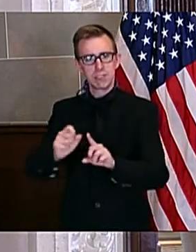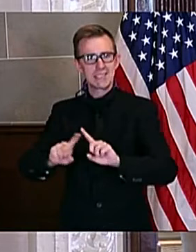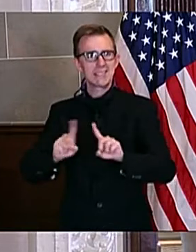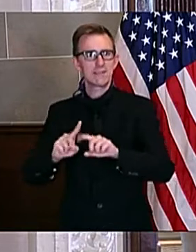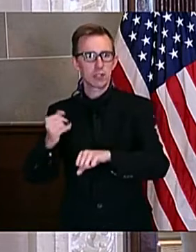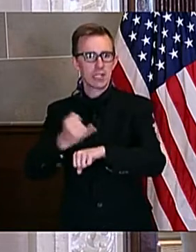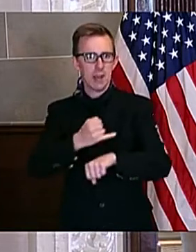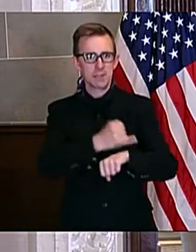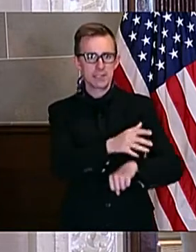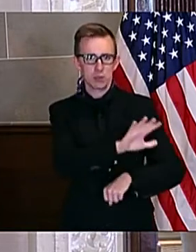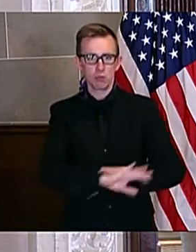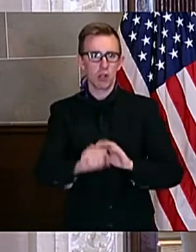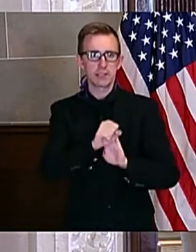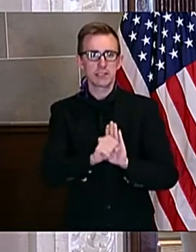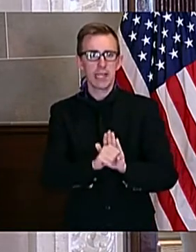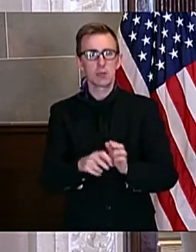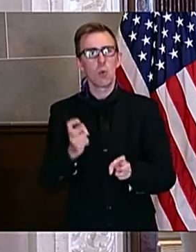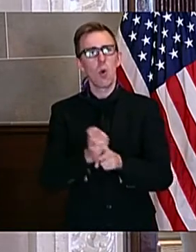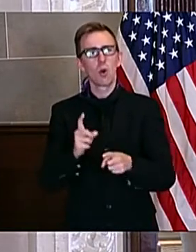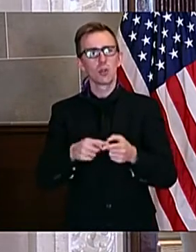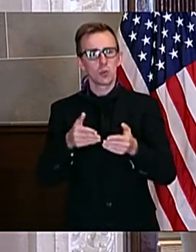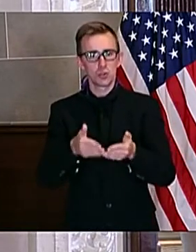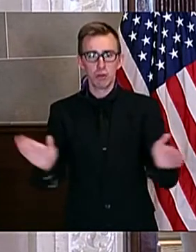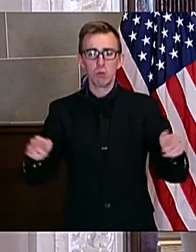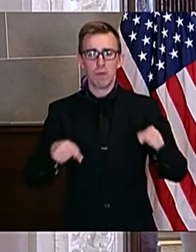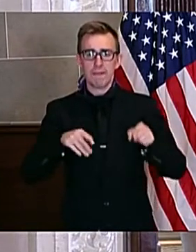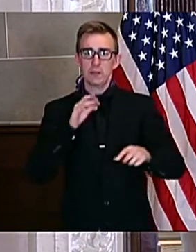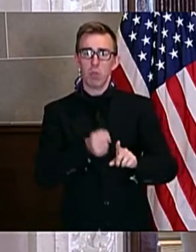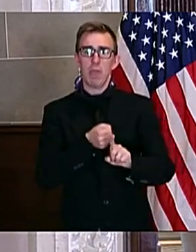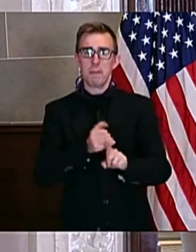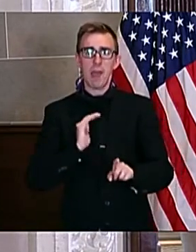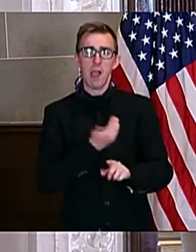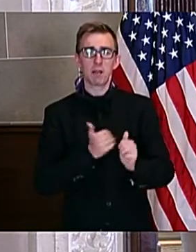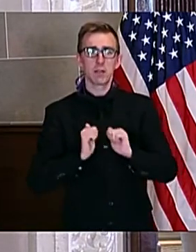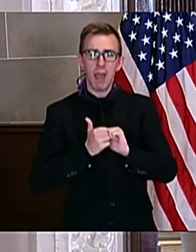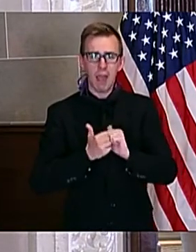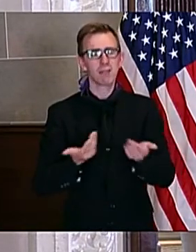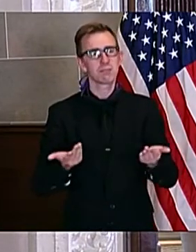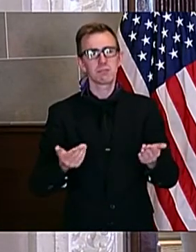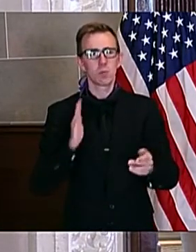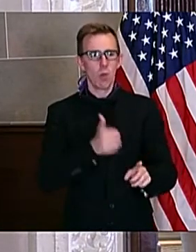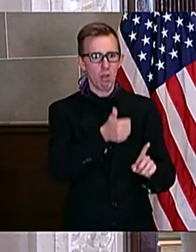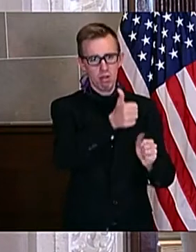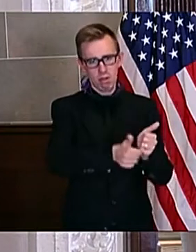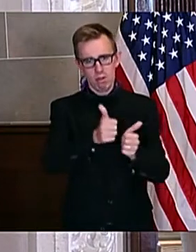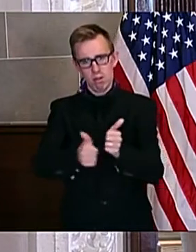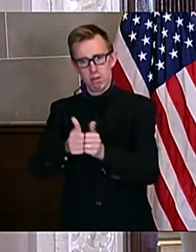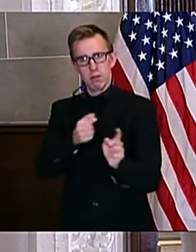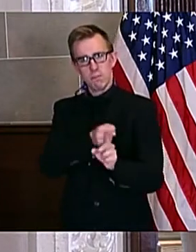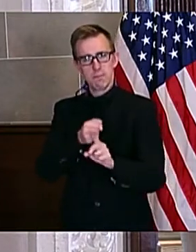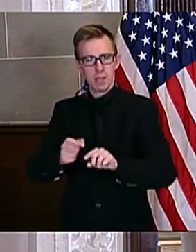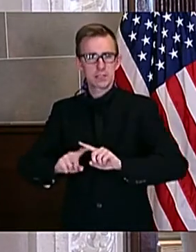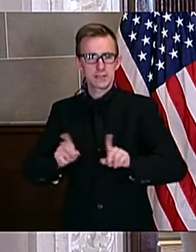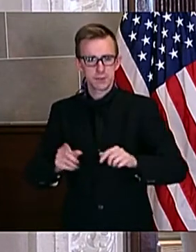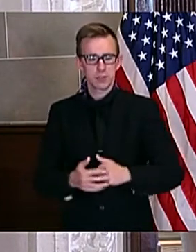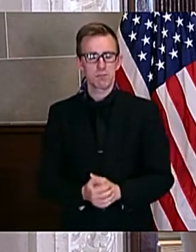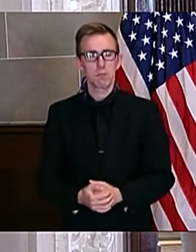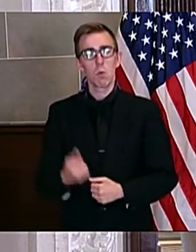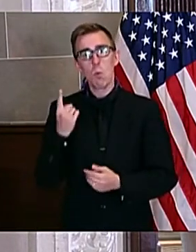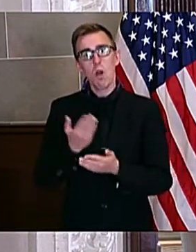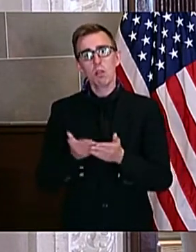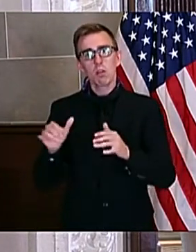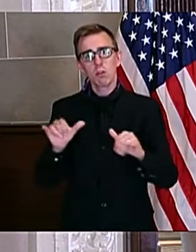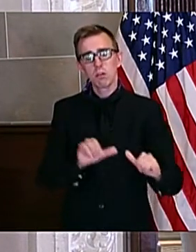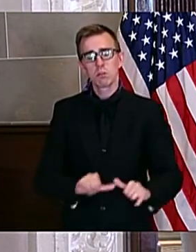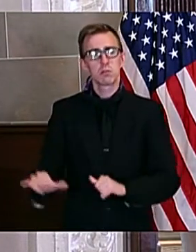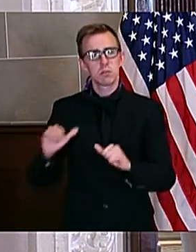state, and so it's hard to make generalizations about how they will affect our students and our institutions. But one thing that will be uniform around the state is